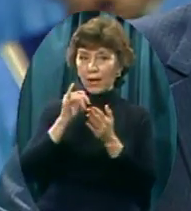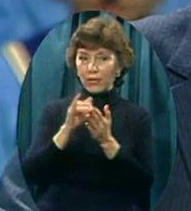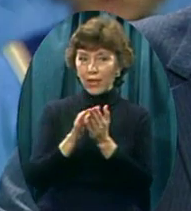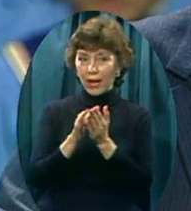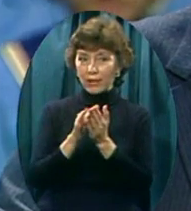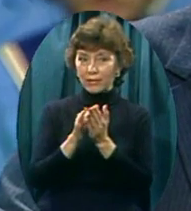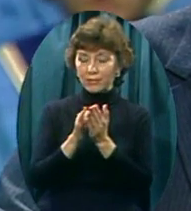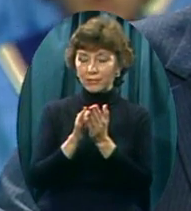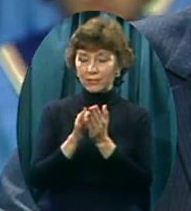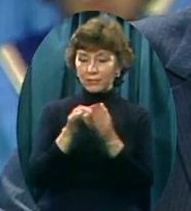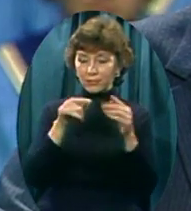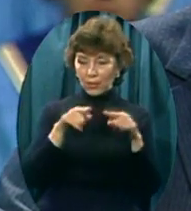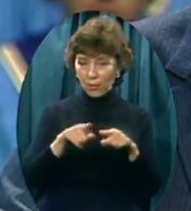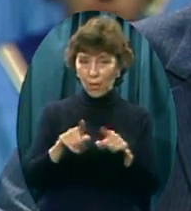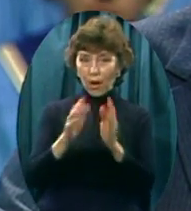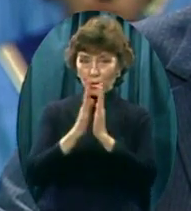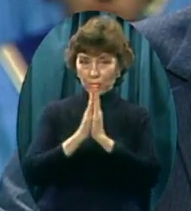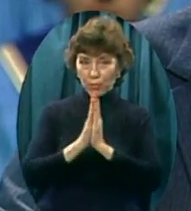While our heads are bowed